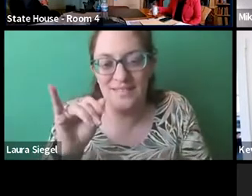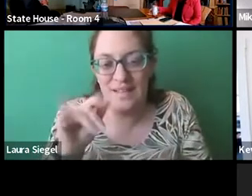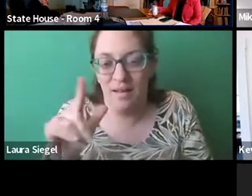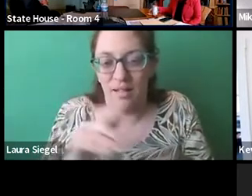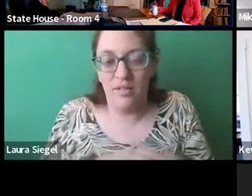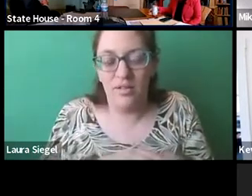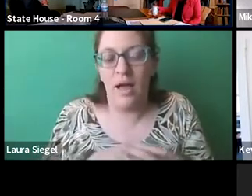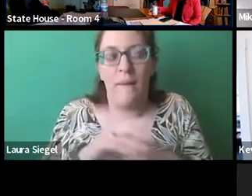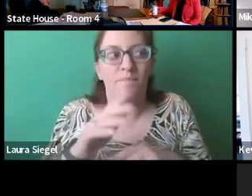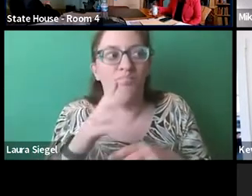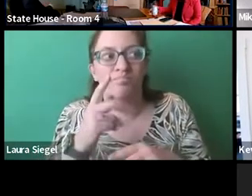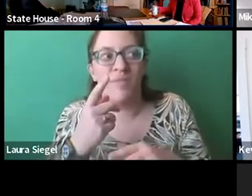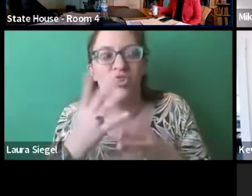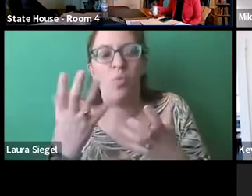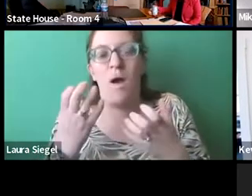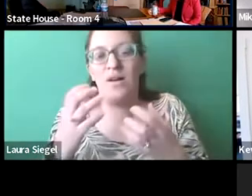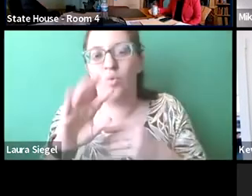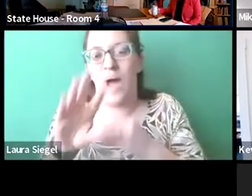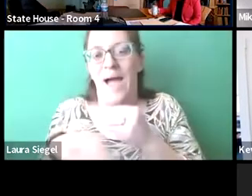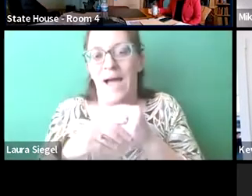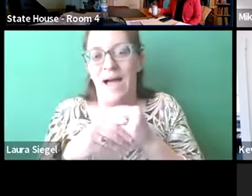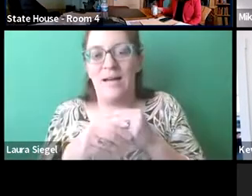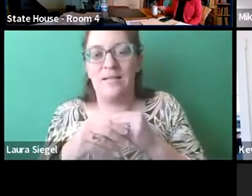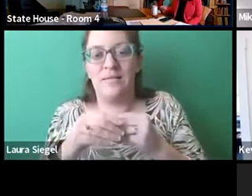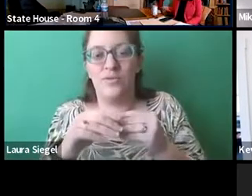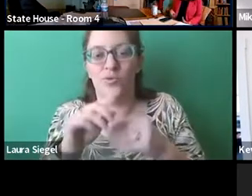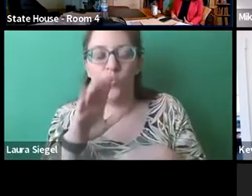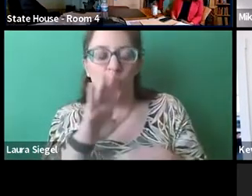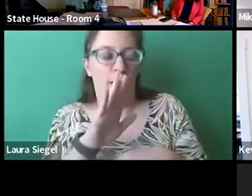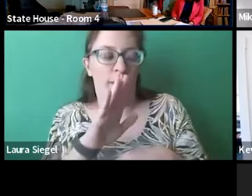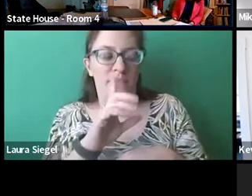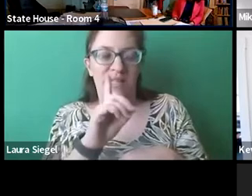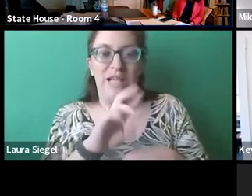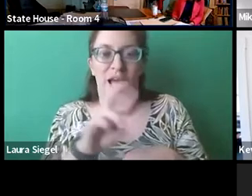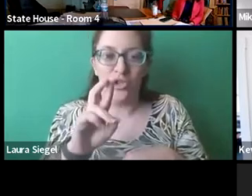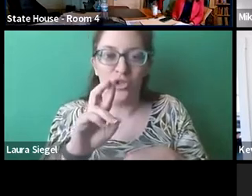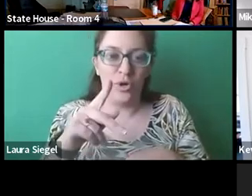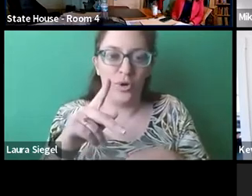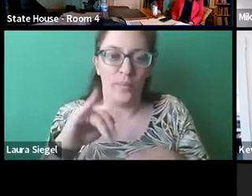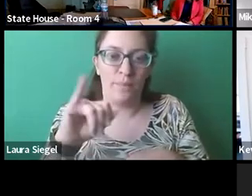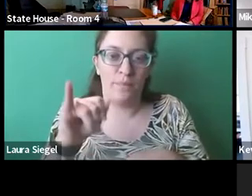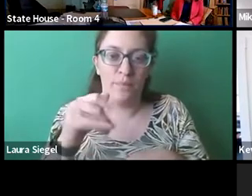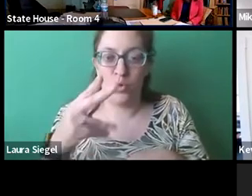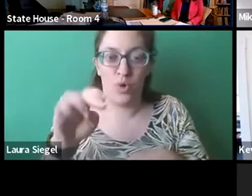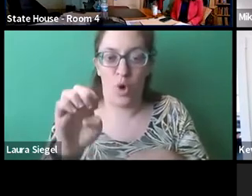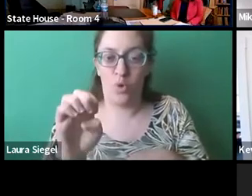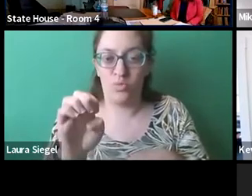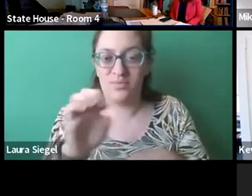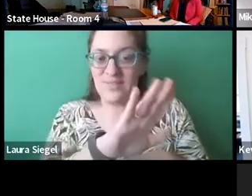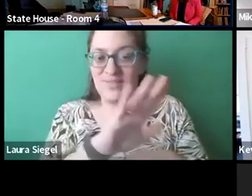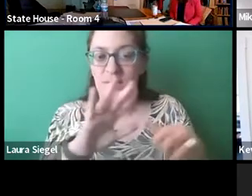Deaf and for Deaf and Hard of Hearing and Blind Services. I'm here at DALE. And I just wanted to add